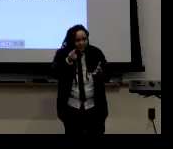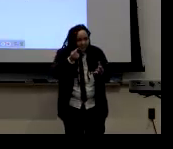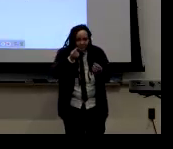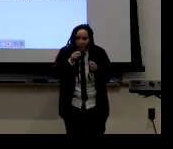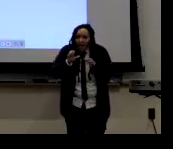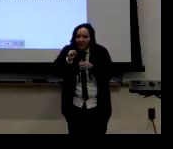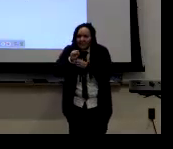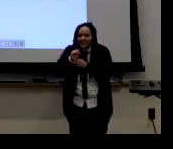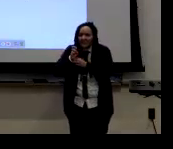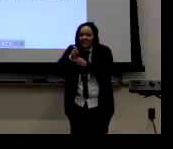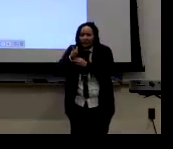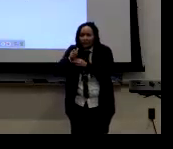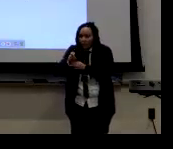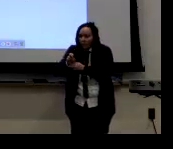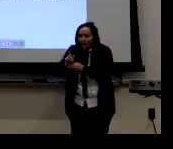sexuality.